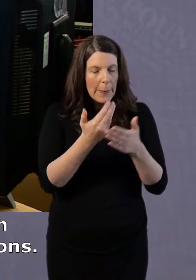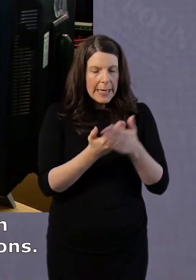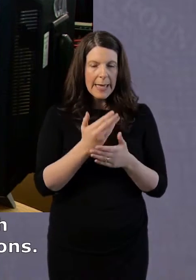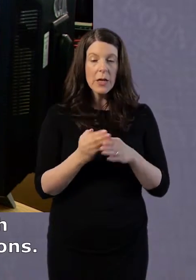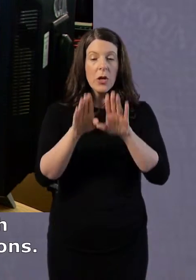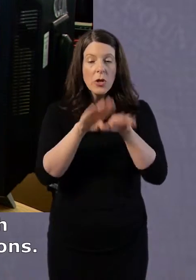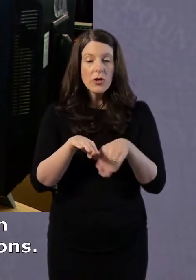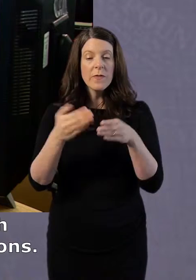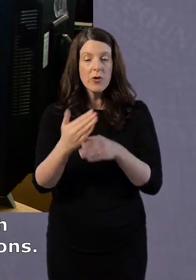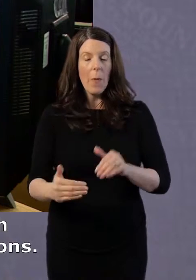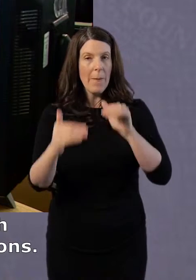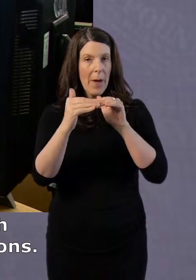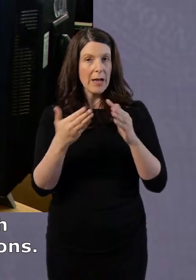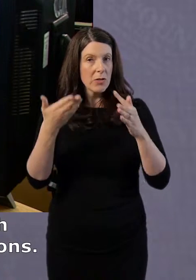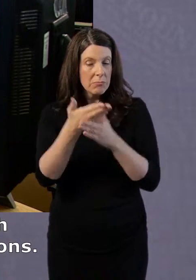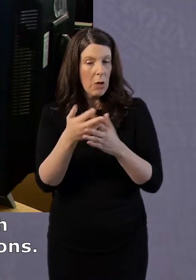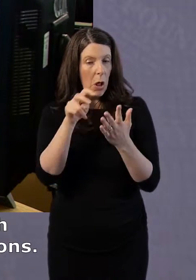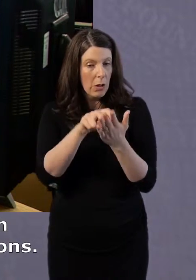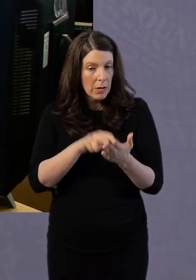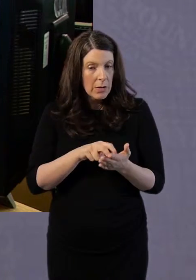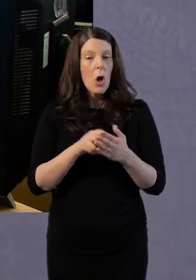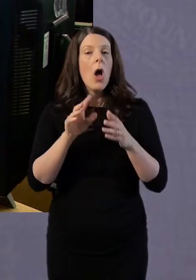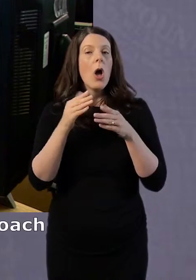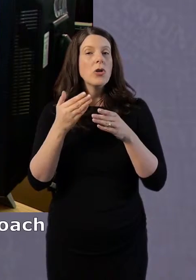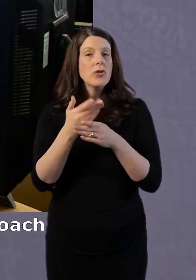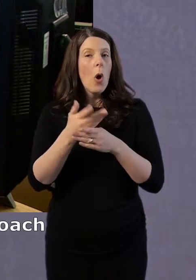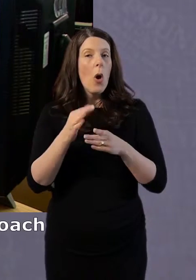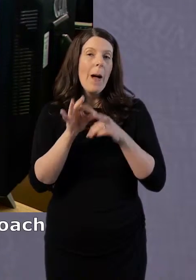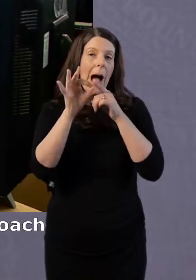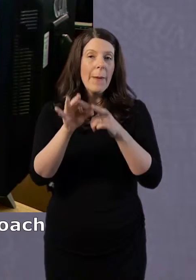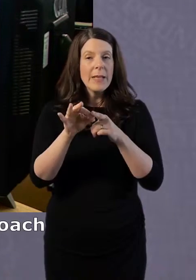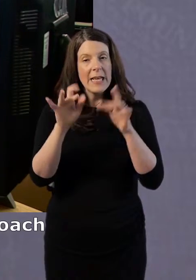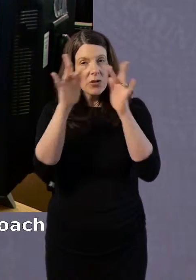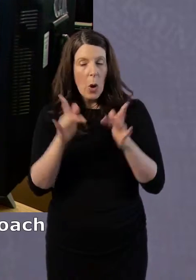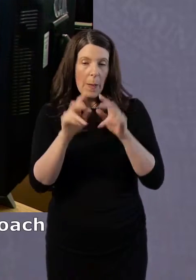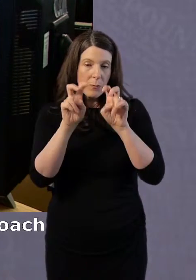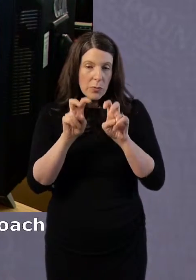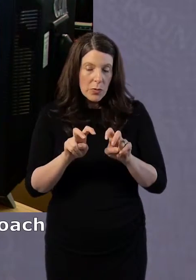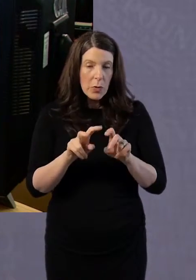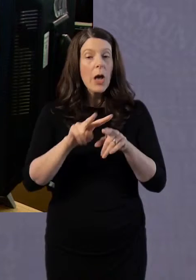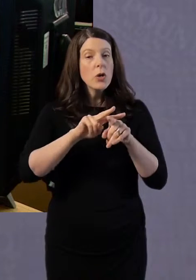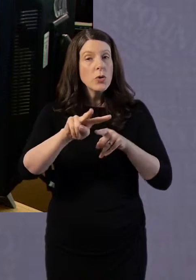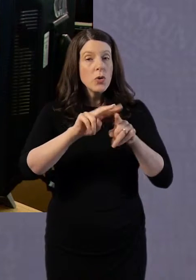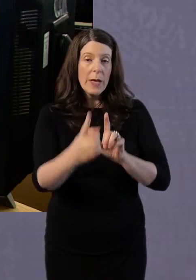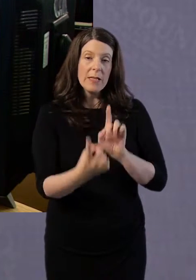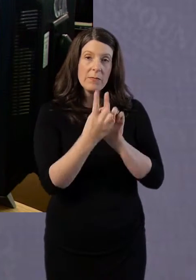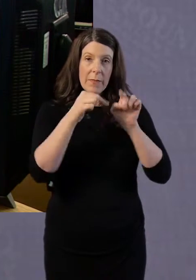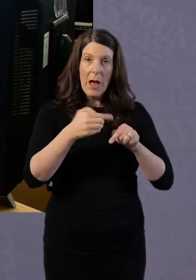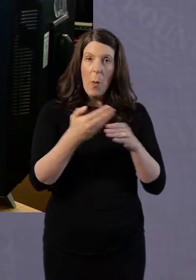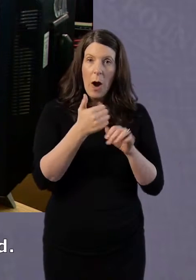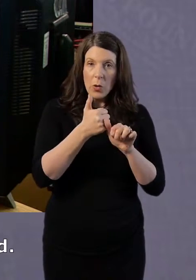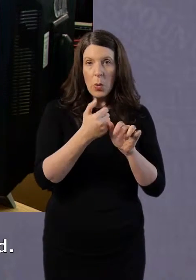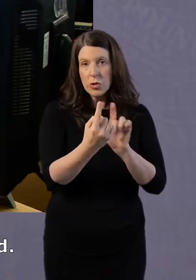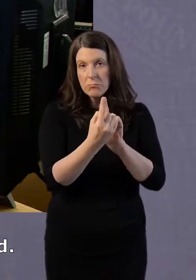on to Universal Job Match and complete online applications. Come here and talk to a work coach every two weeks. Good. Anything else?